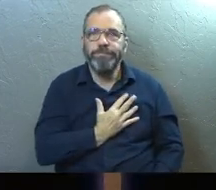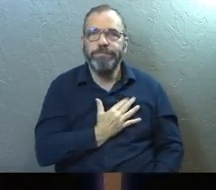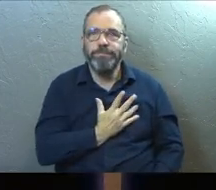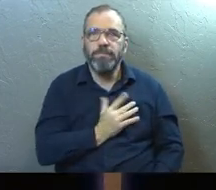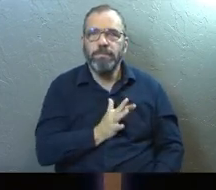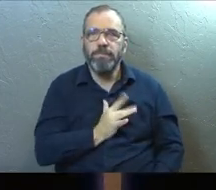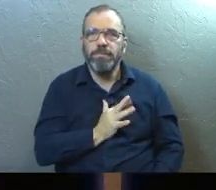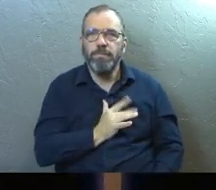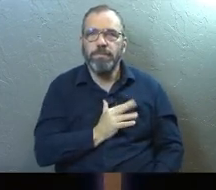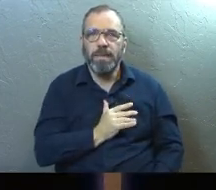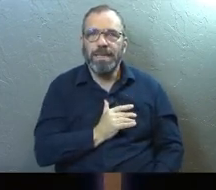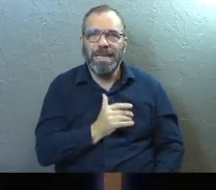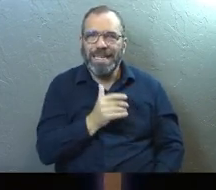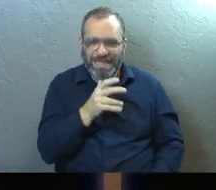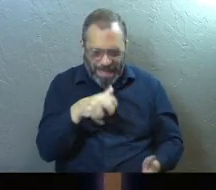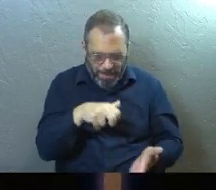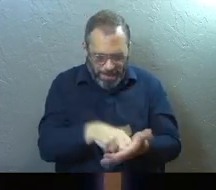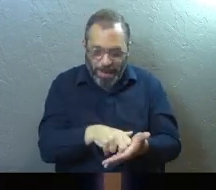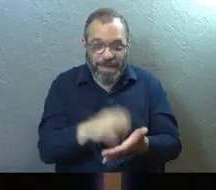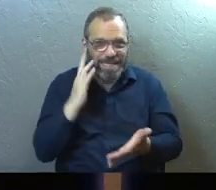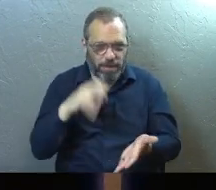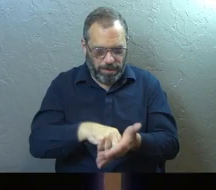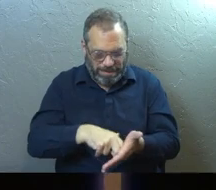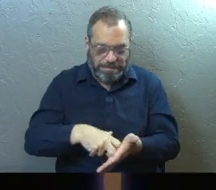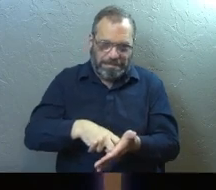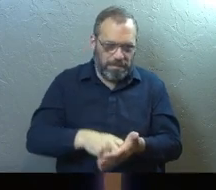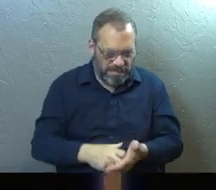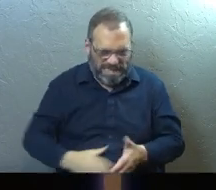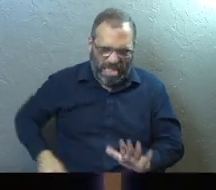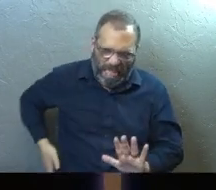Some of you, you should not be bending down because you won't get back up.